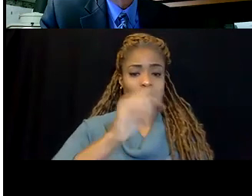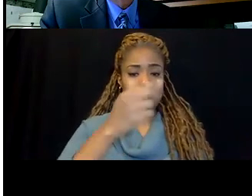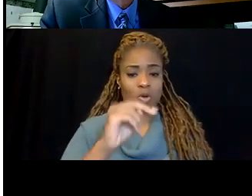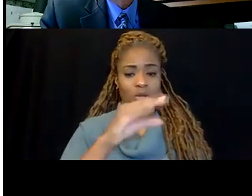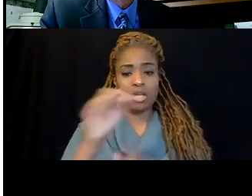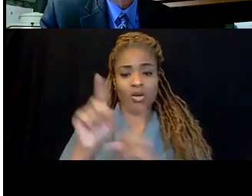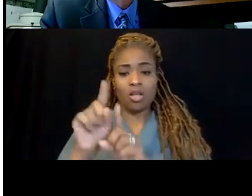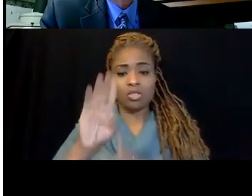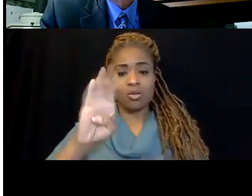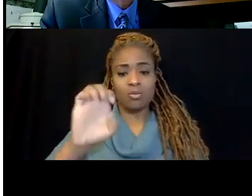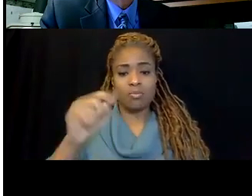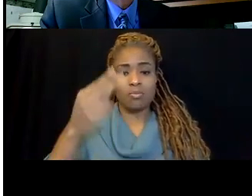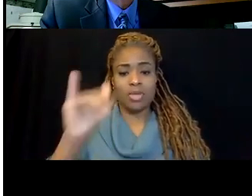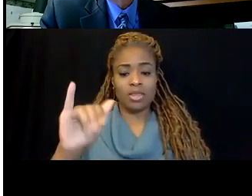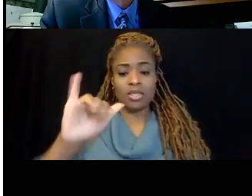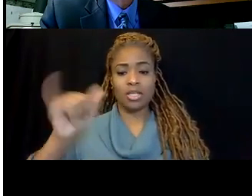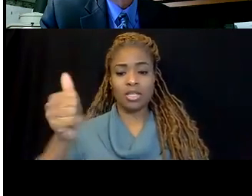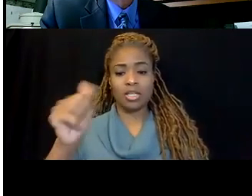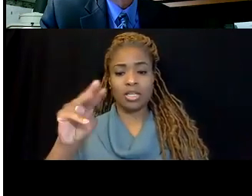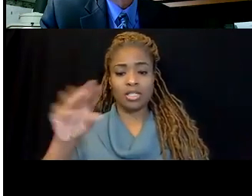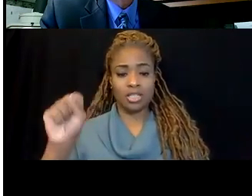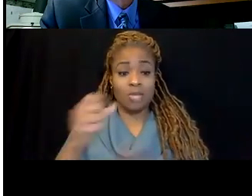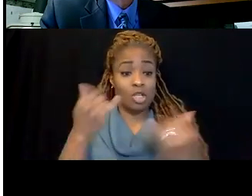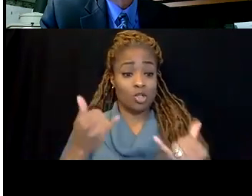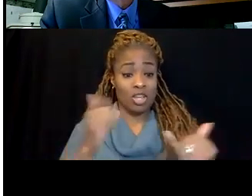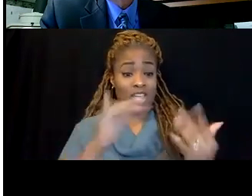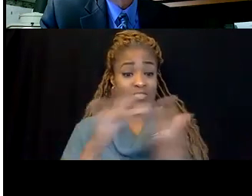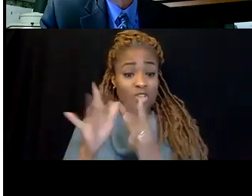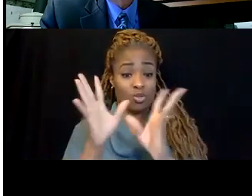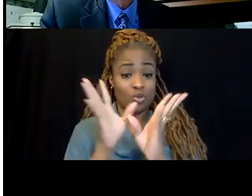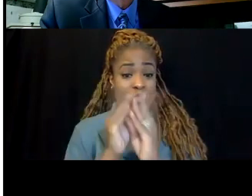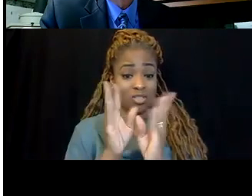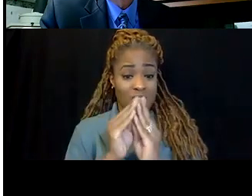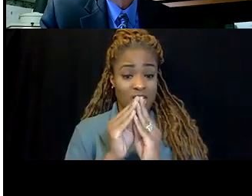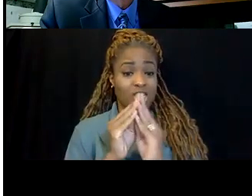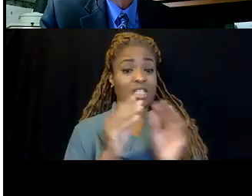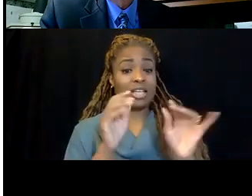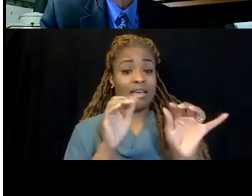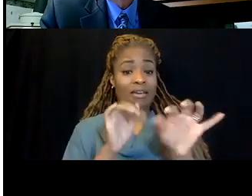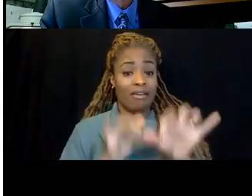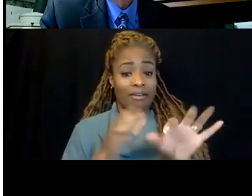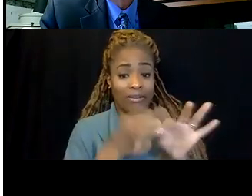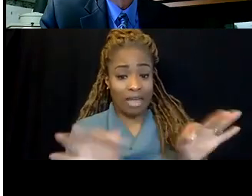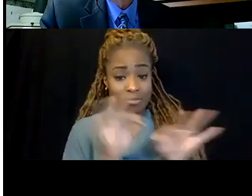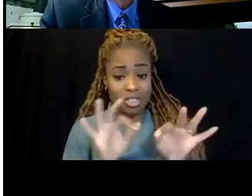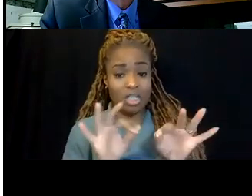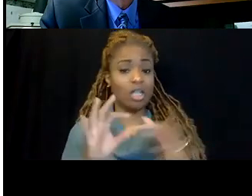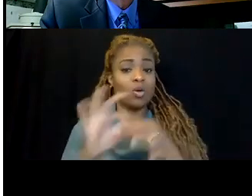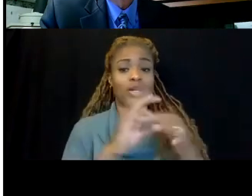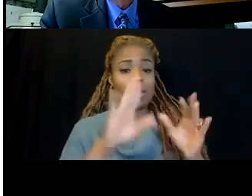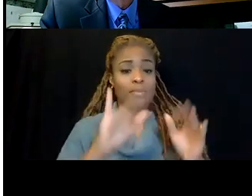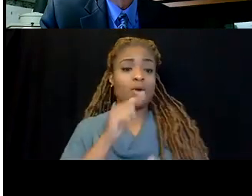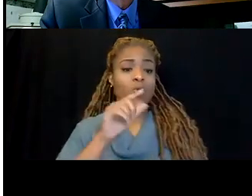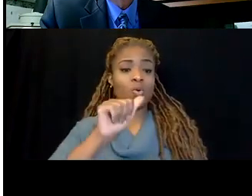Bethany James. Today's virtual session and captioning has been graciously coordinated by Annette Blau